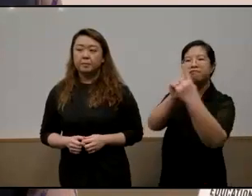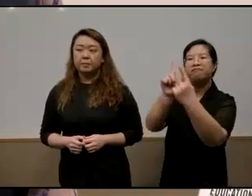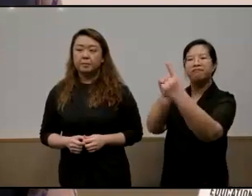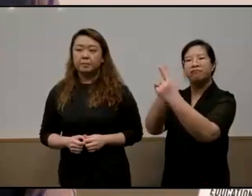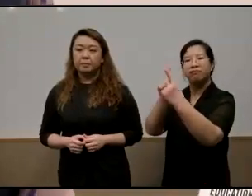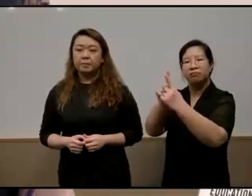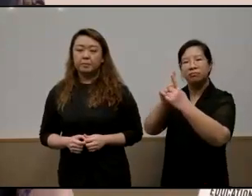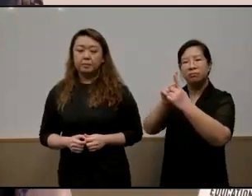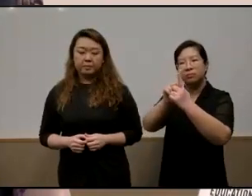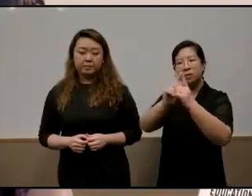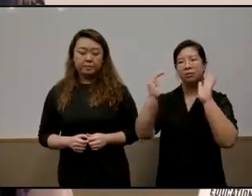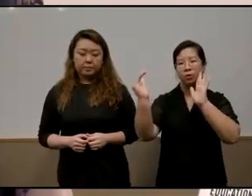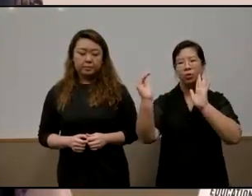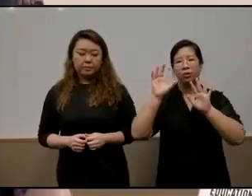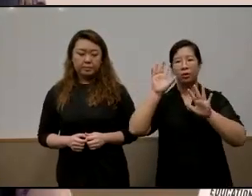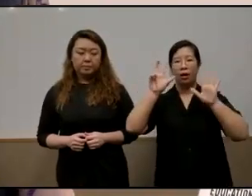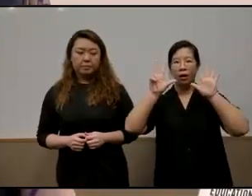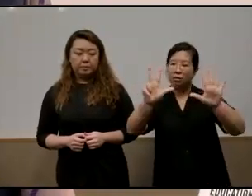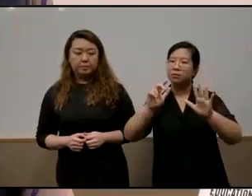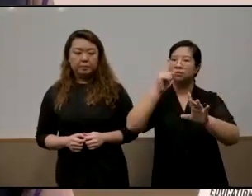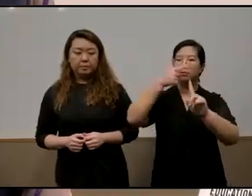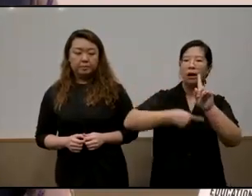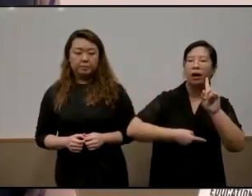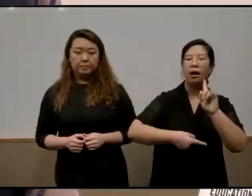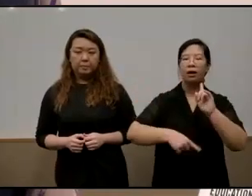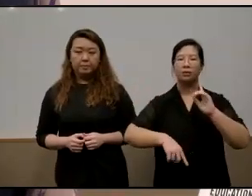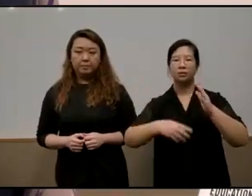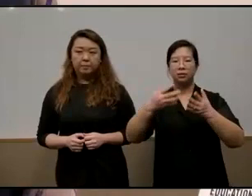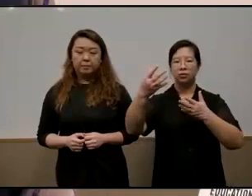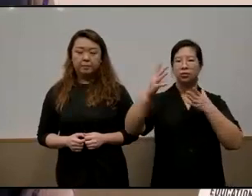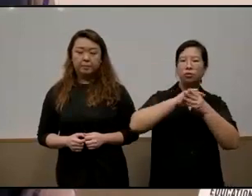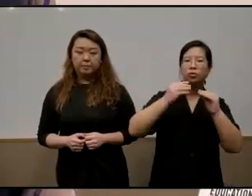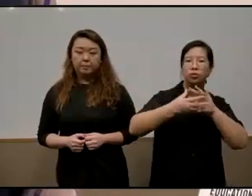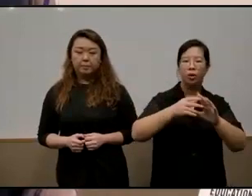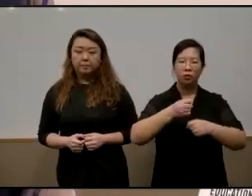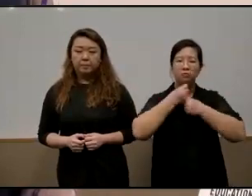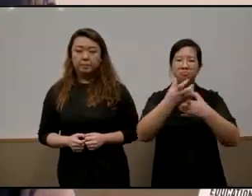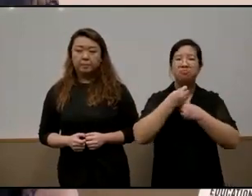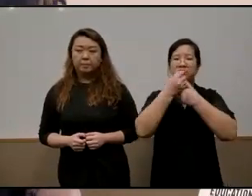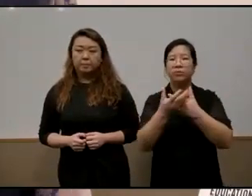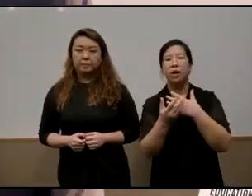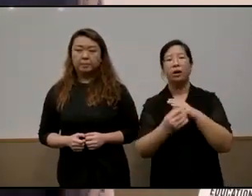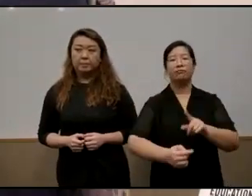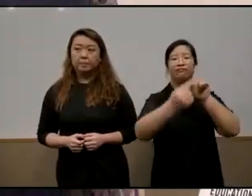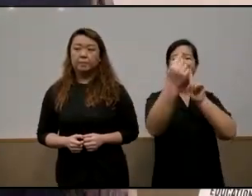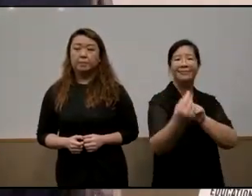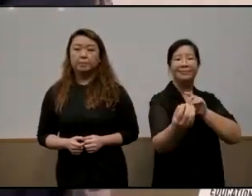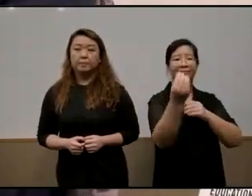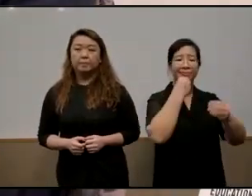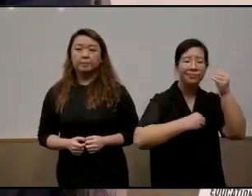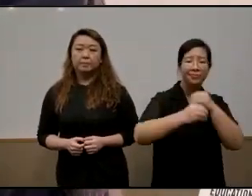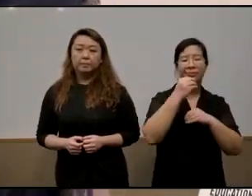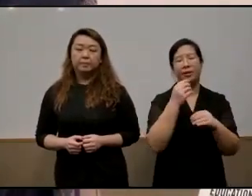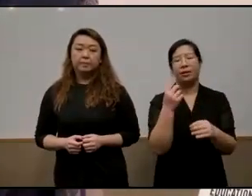um digging deeper into their lives sharing meals with them that is something which we in schools would love to do